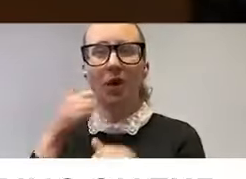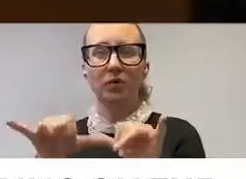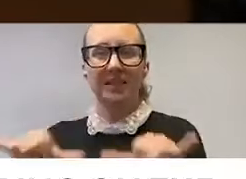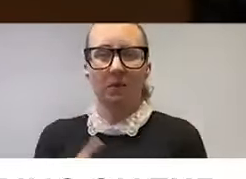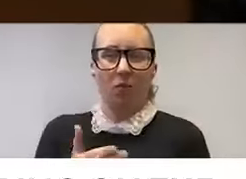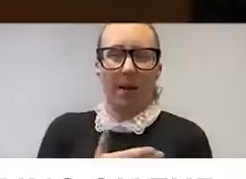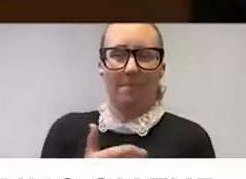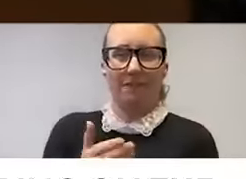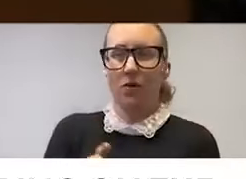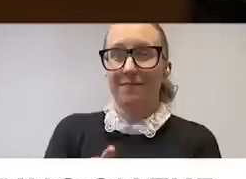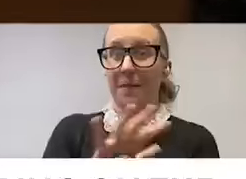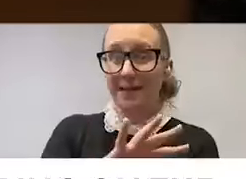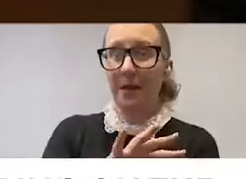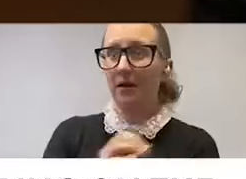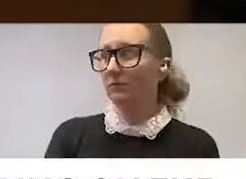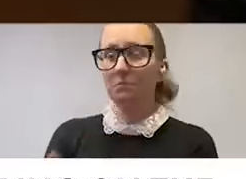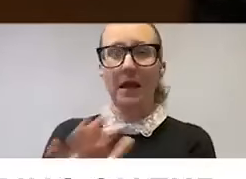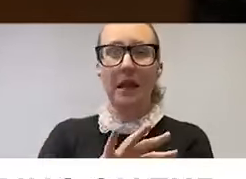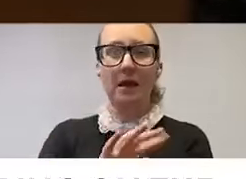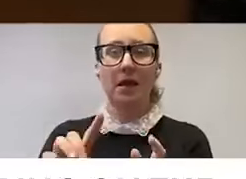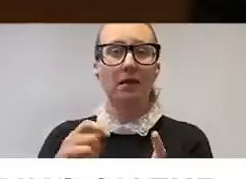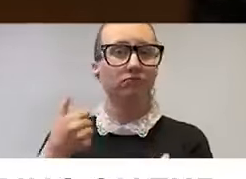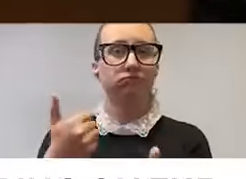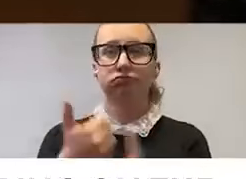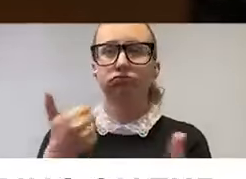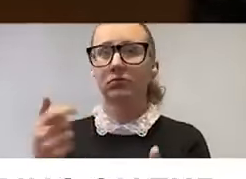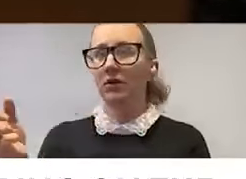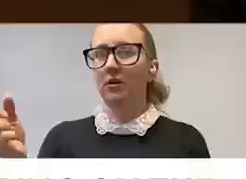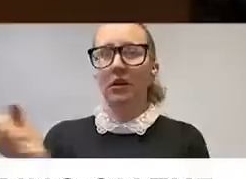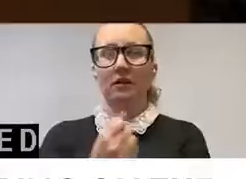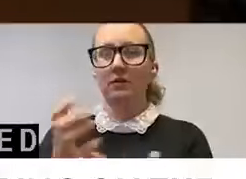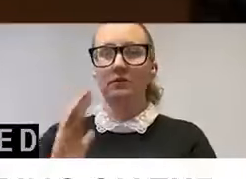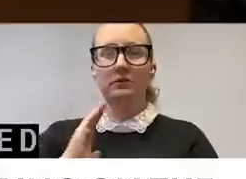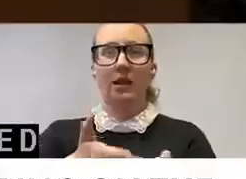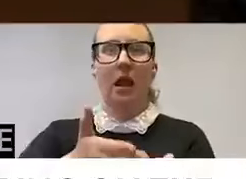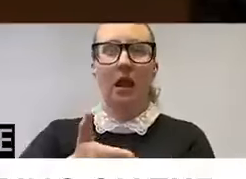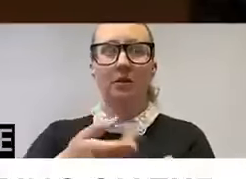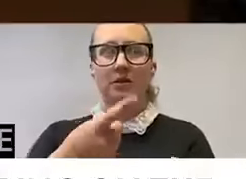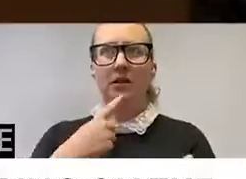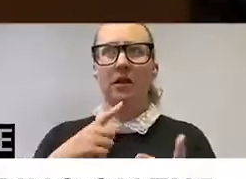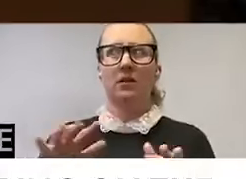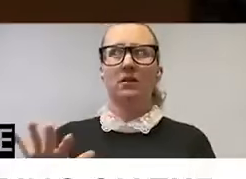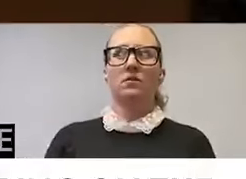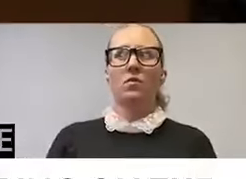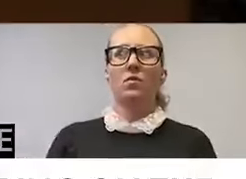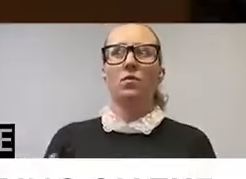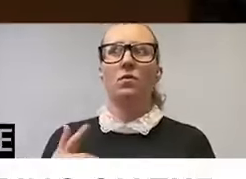When the pandemic hit, they stopped engines, said, whoa, we just need